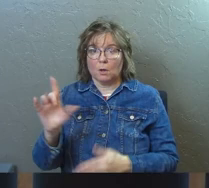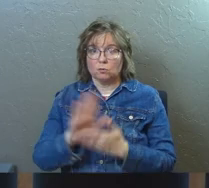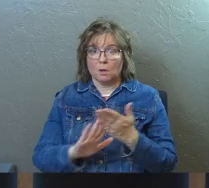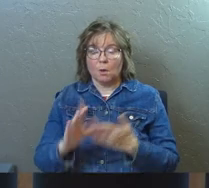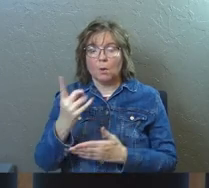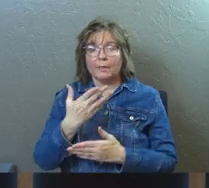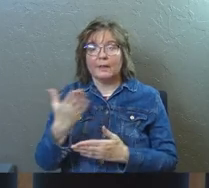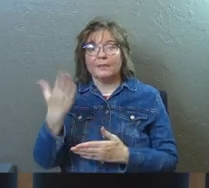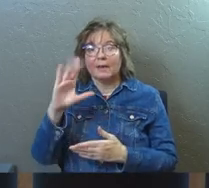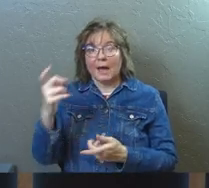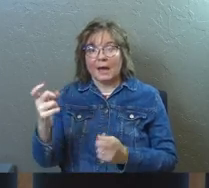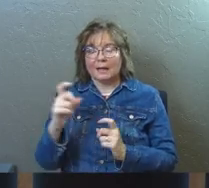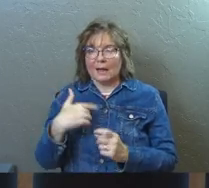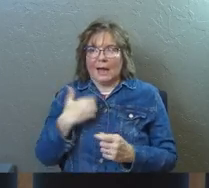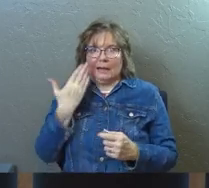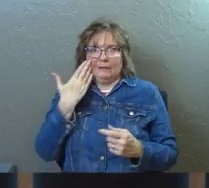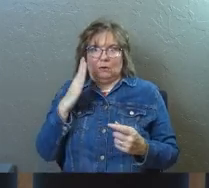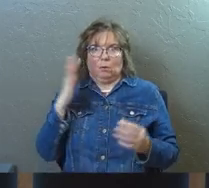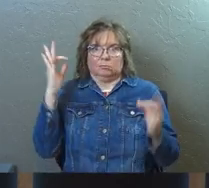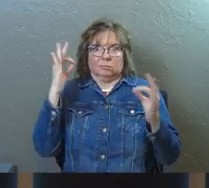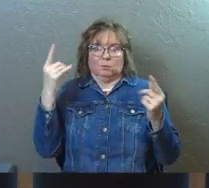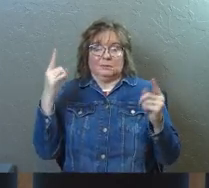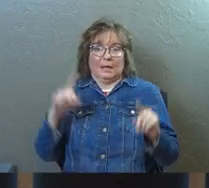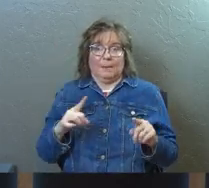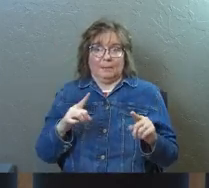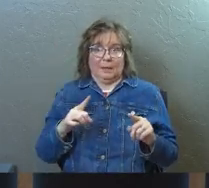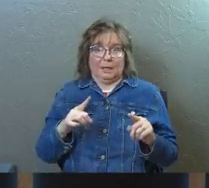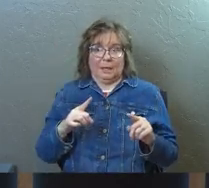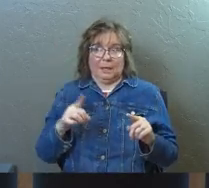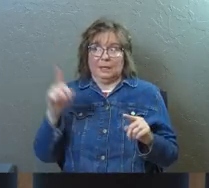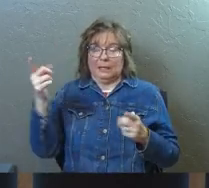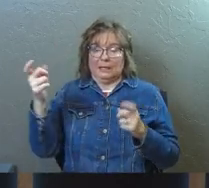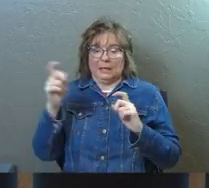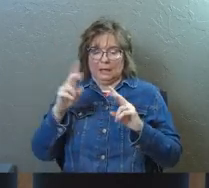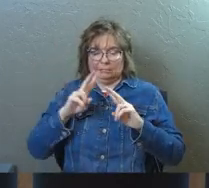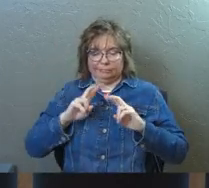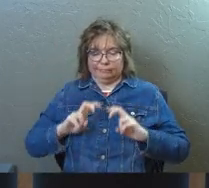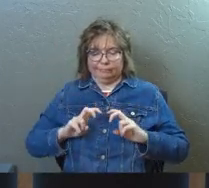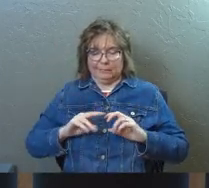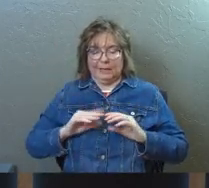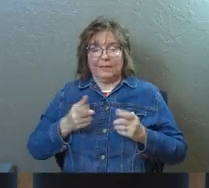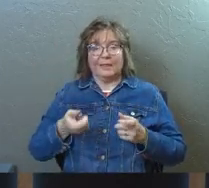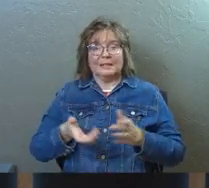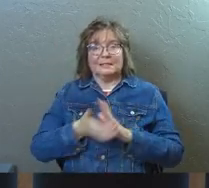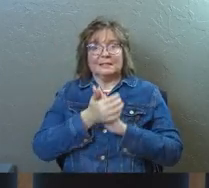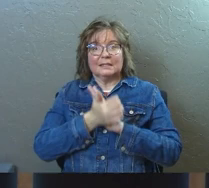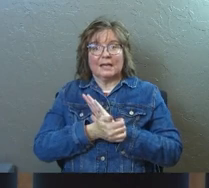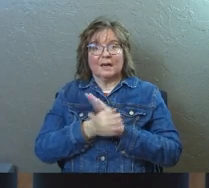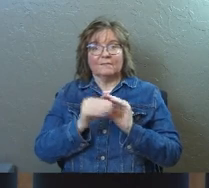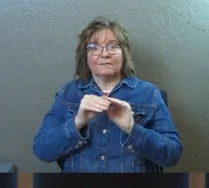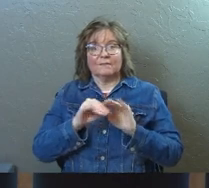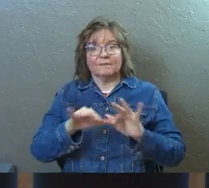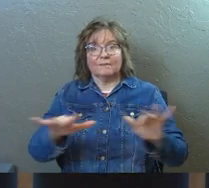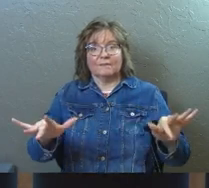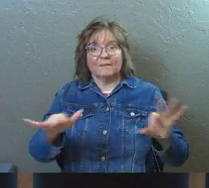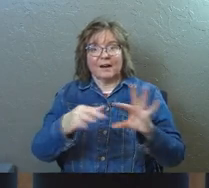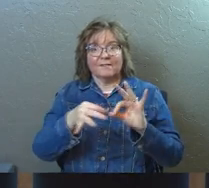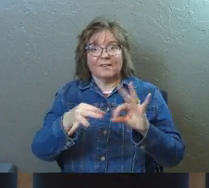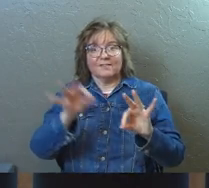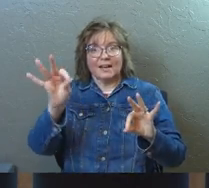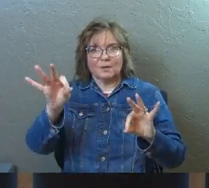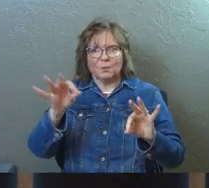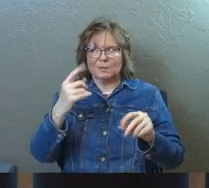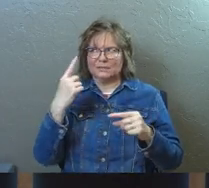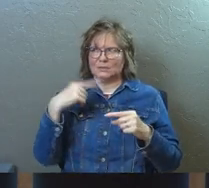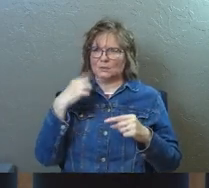one of the things that God gave me, and I didn't even know what was happening at the time, is he gave me this gift of evangelism, which is the craziest thing in the